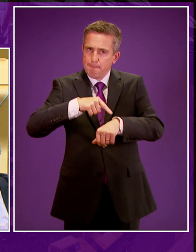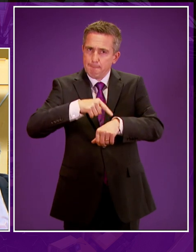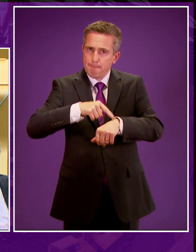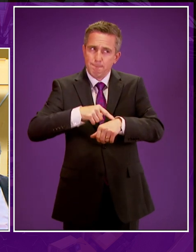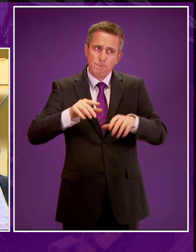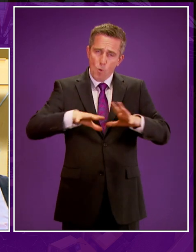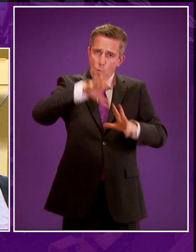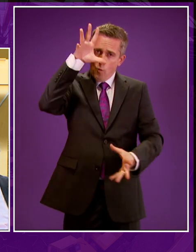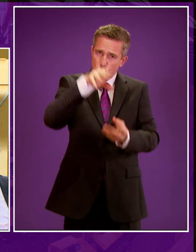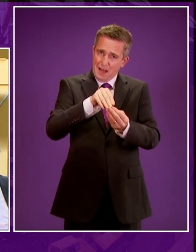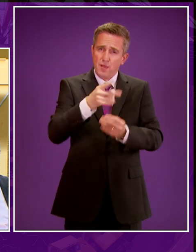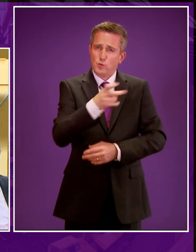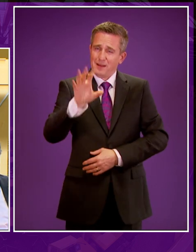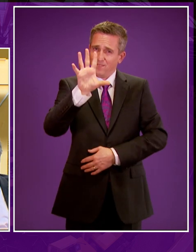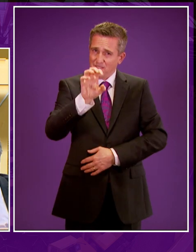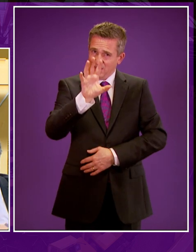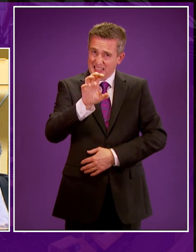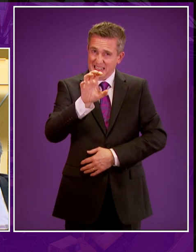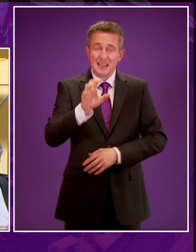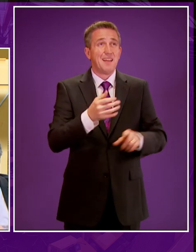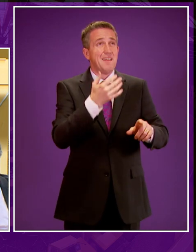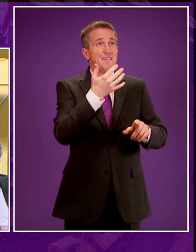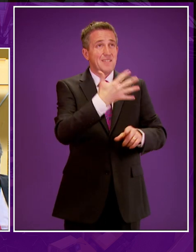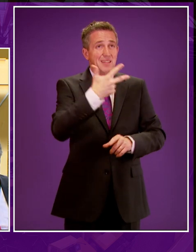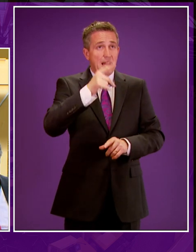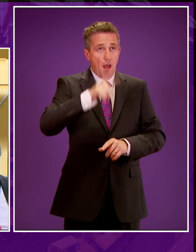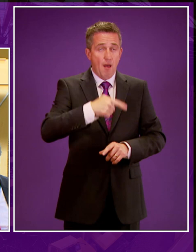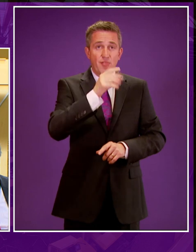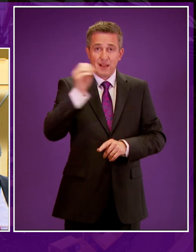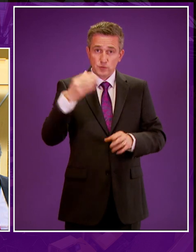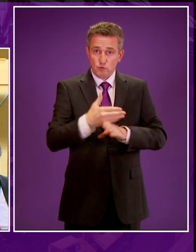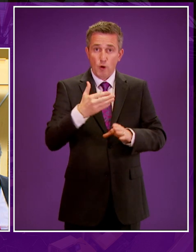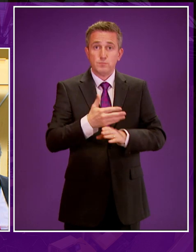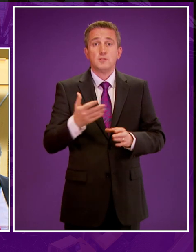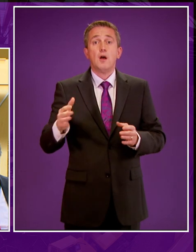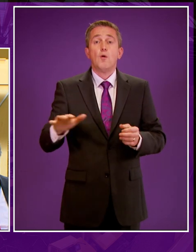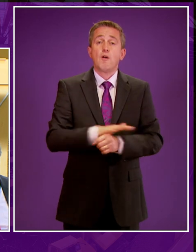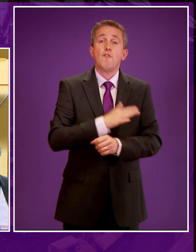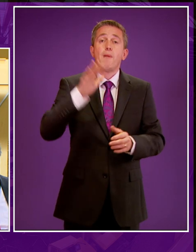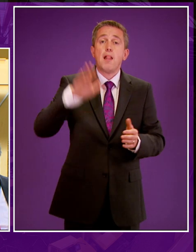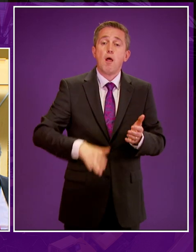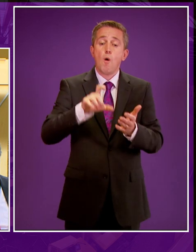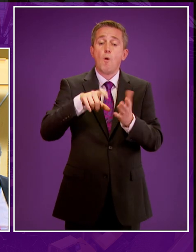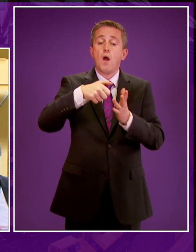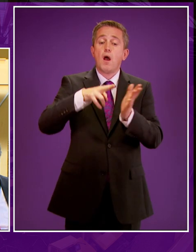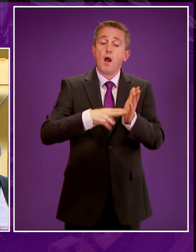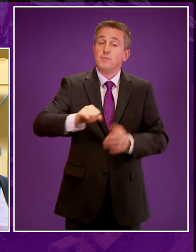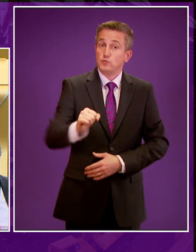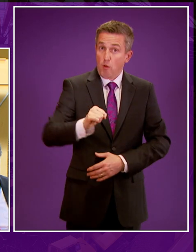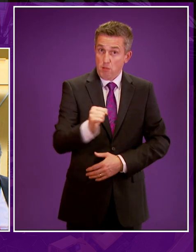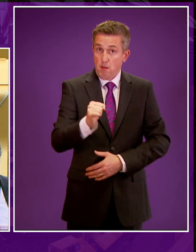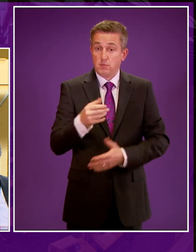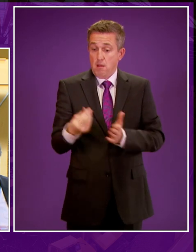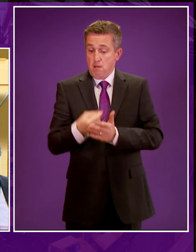To put that in context, in 2015, 58,500 jobs were supported by the low carbon and renewable energy sector in Scotland, generating